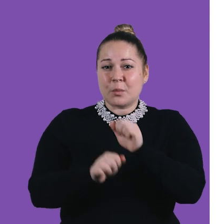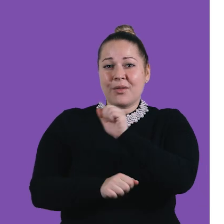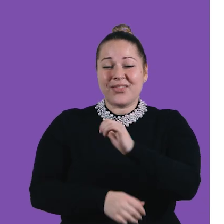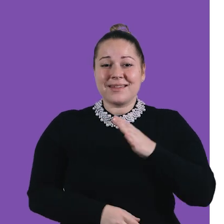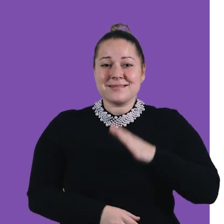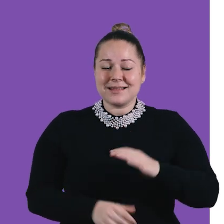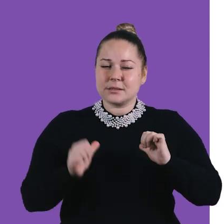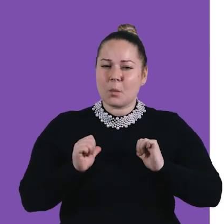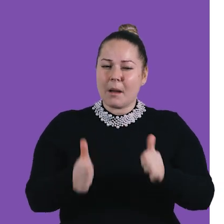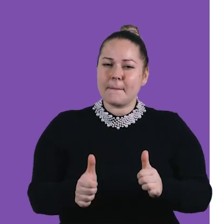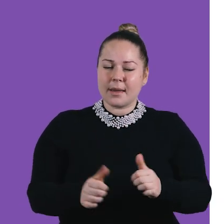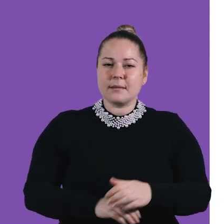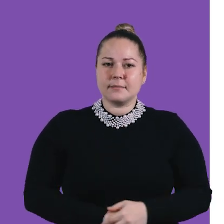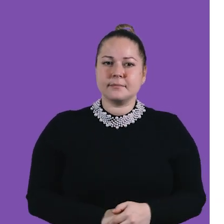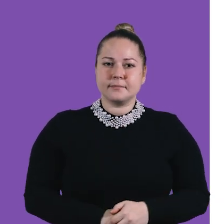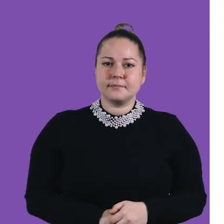needs and wellbeing.